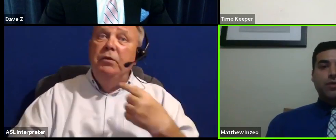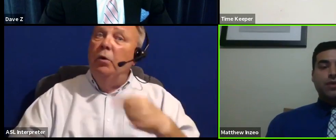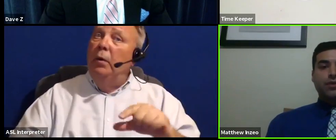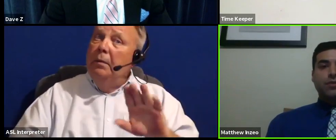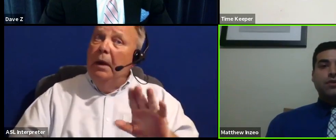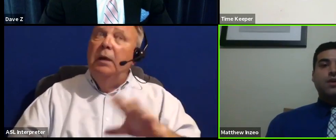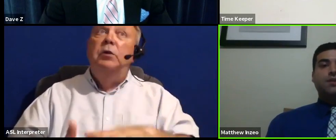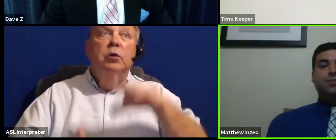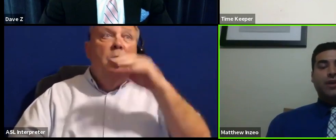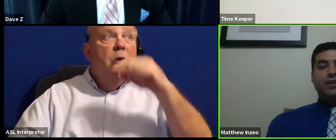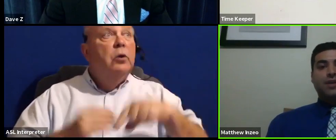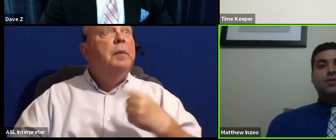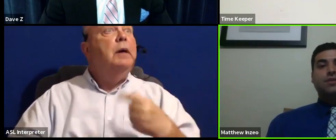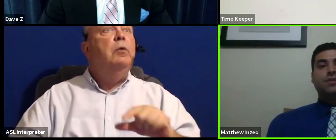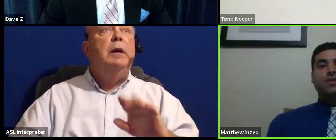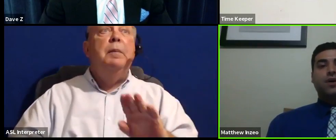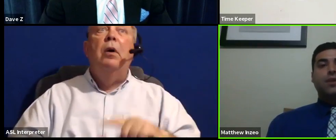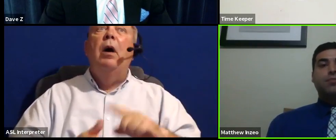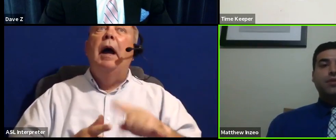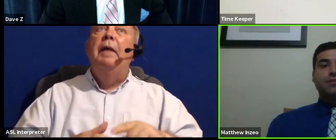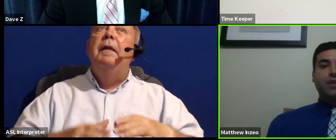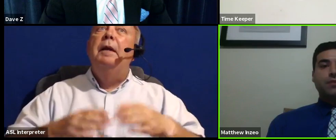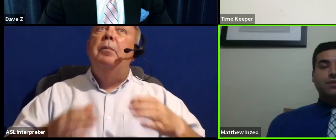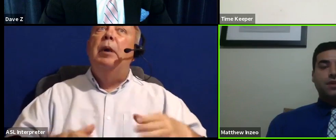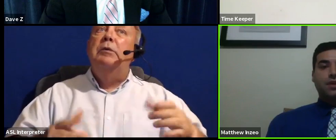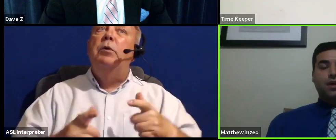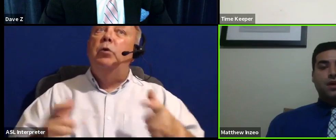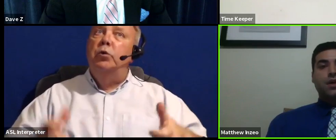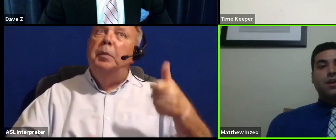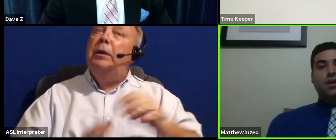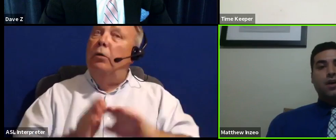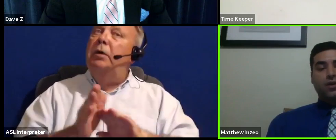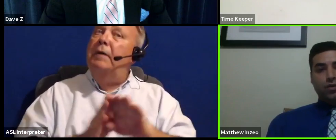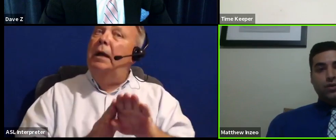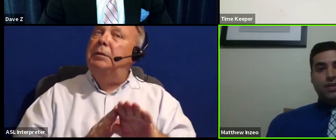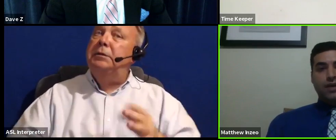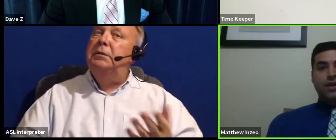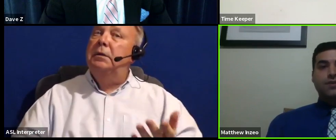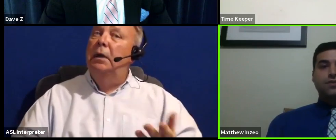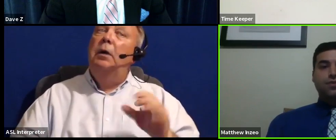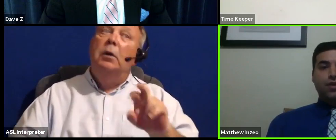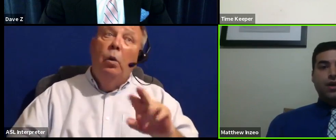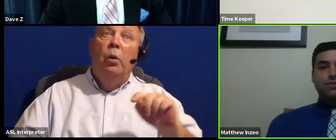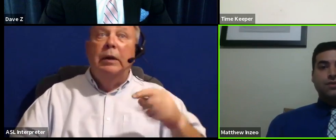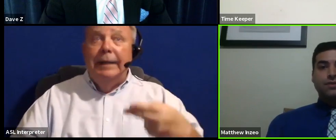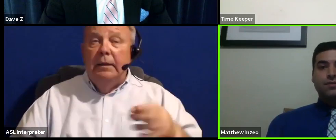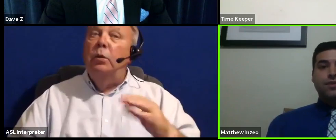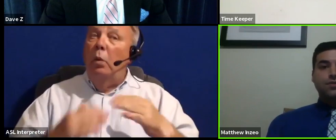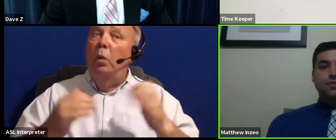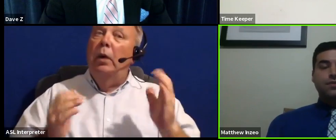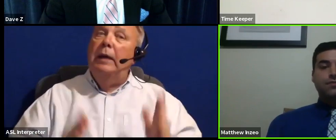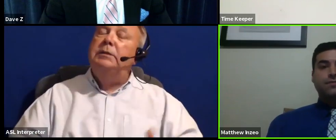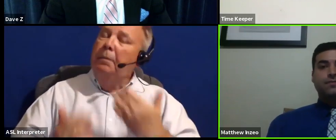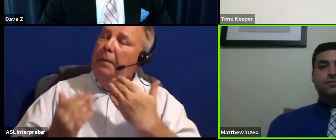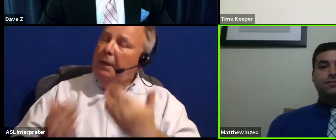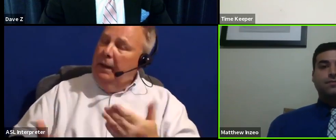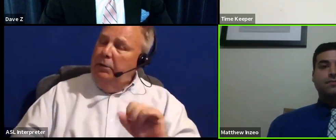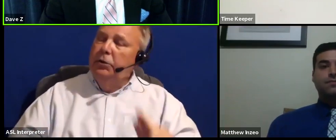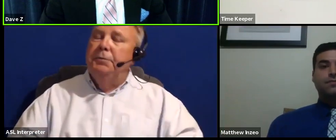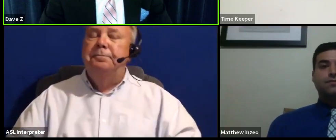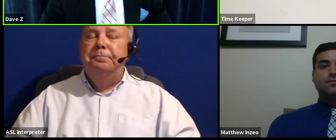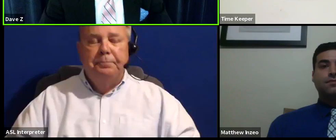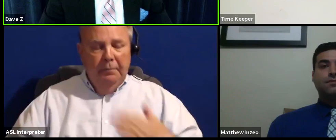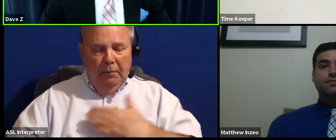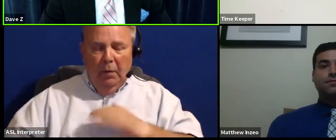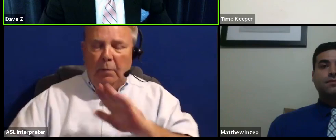learn about Greenbelt, and to branch out into bigger developments or townhouses or houses. Thank you, sir. We